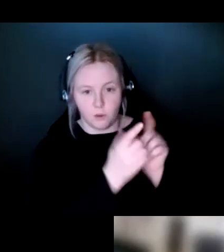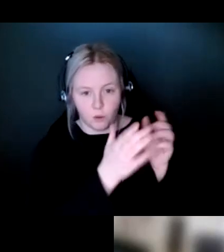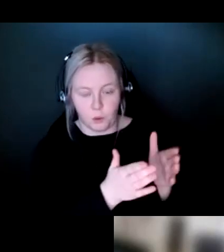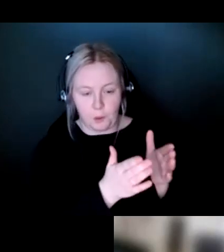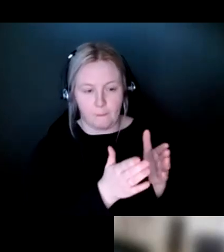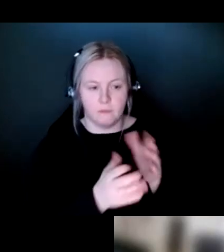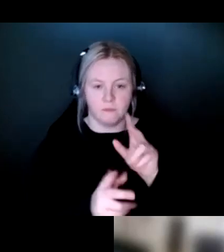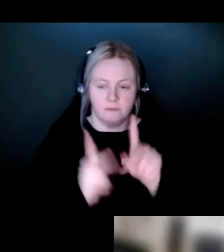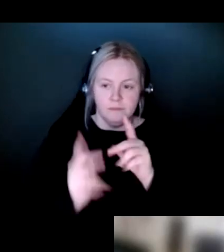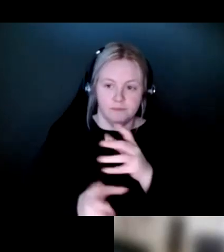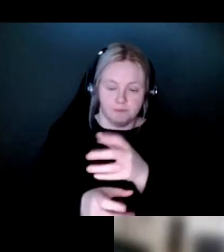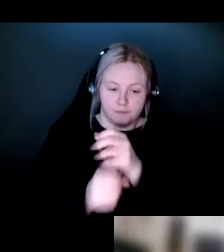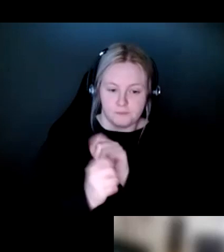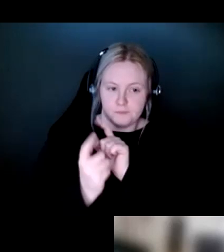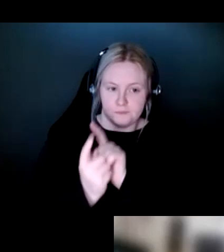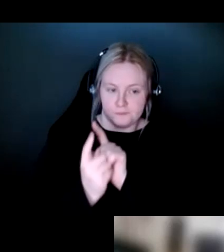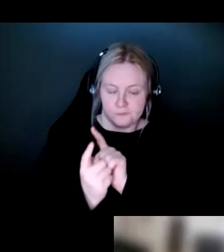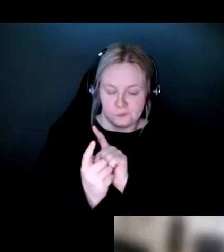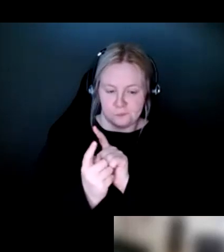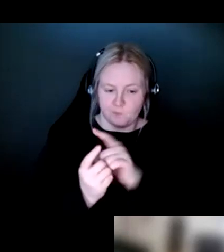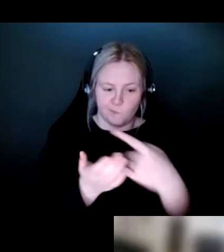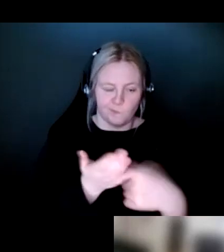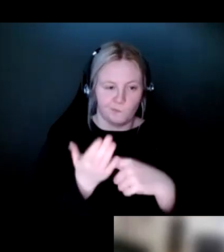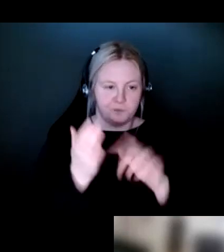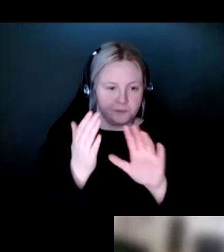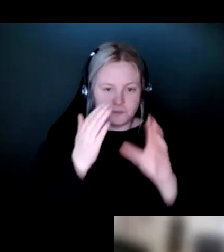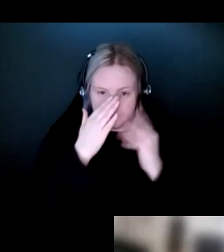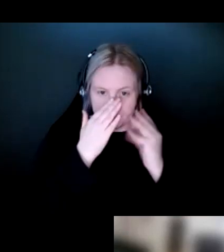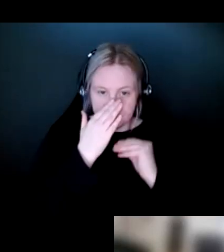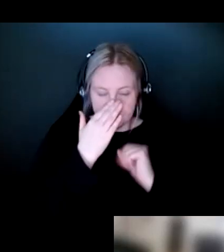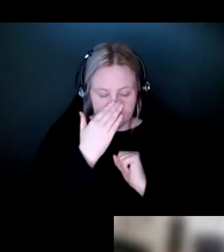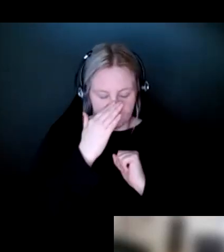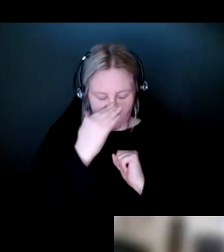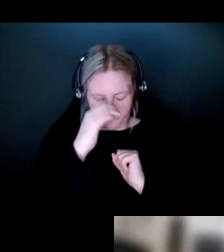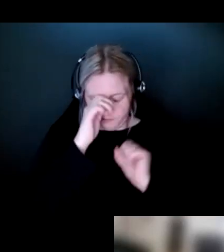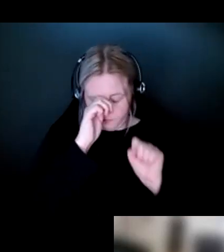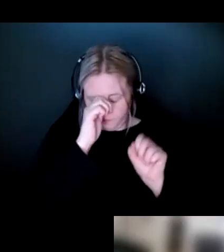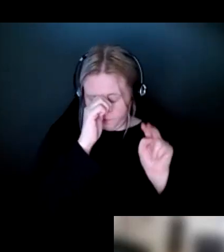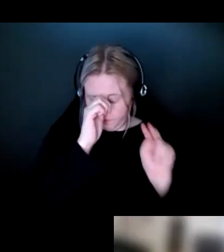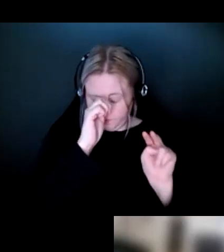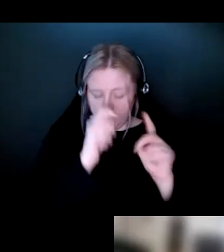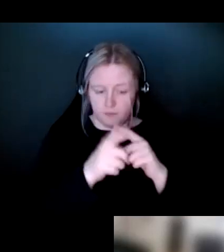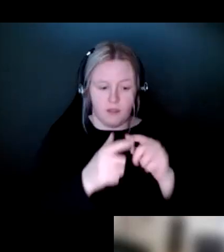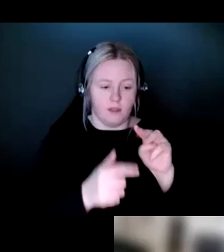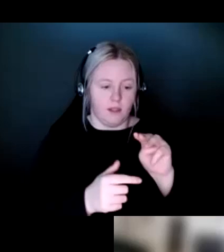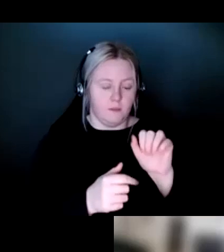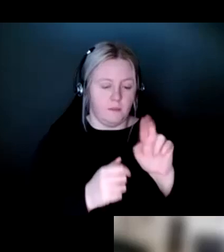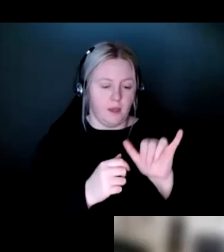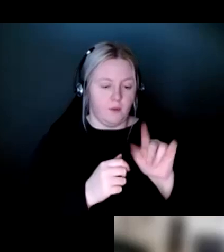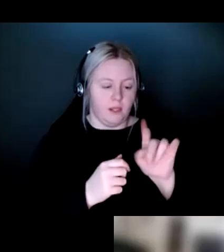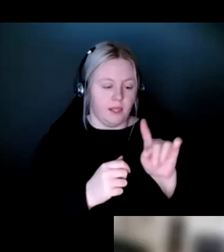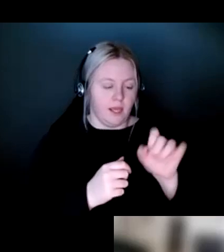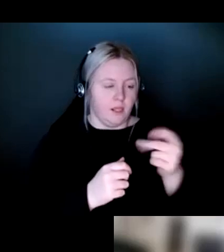in the program talking a little bit about their experience. So if we could watch that and then Mary Kate and I will come back on and